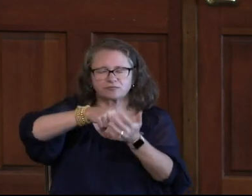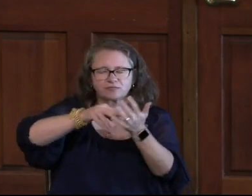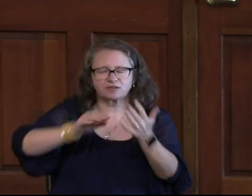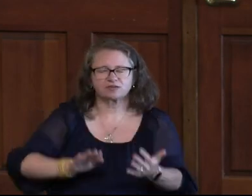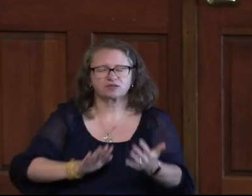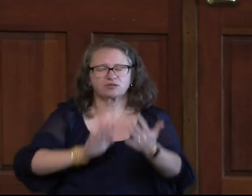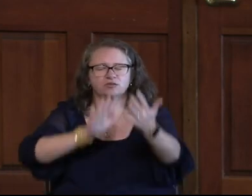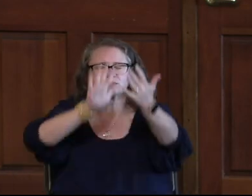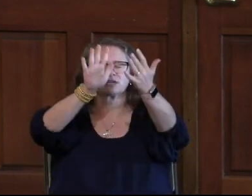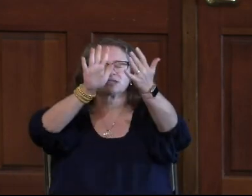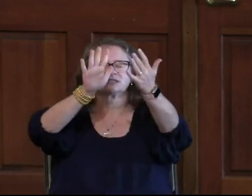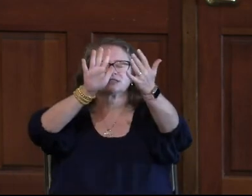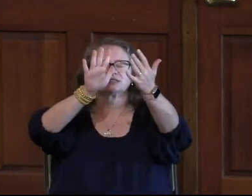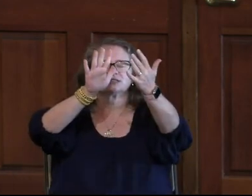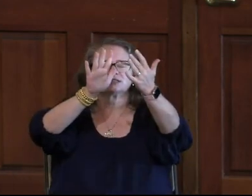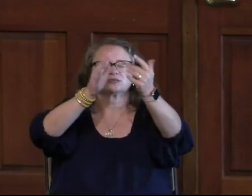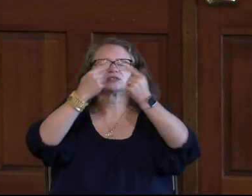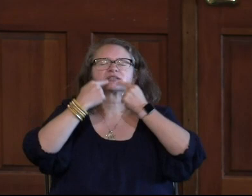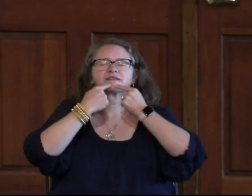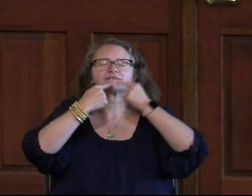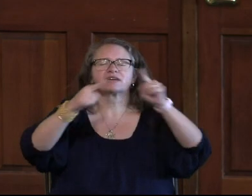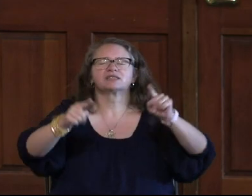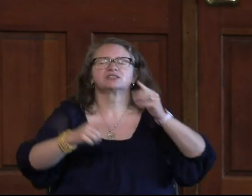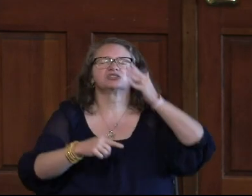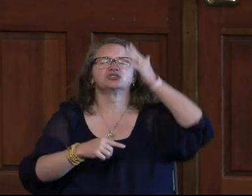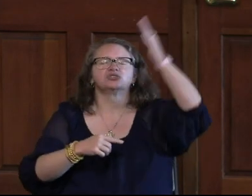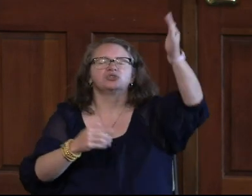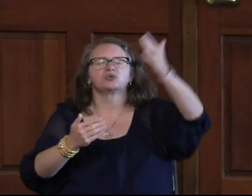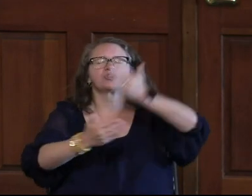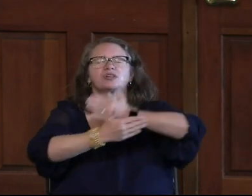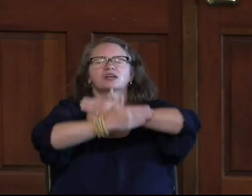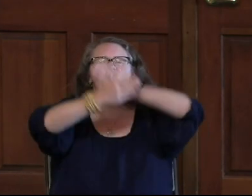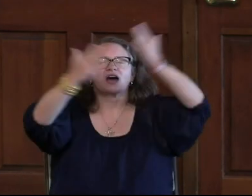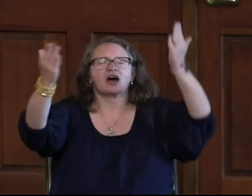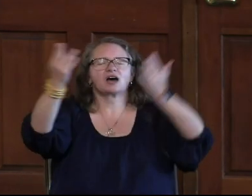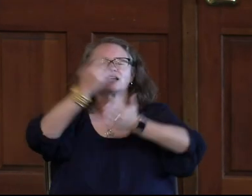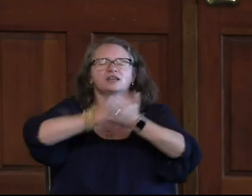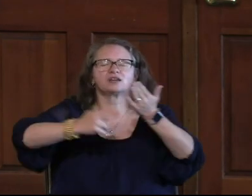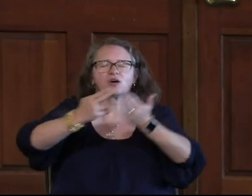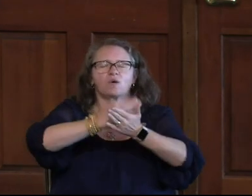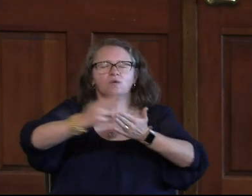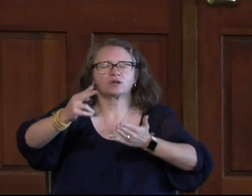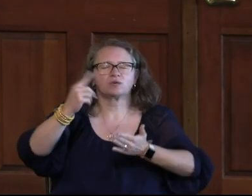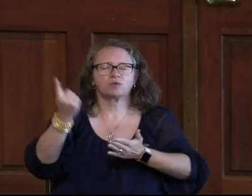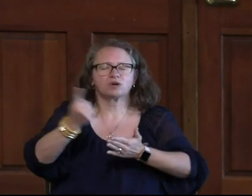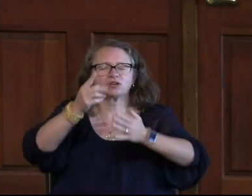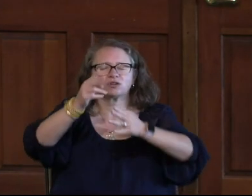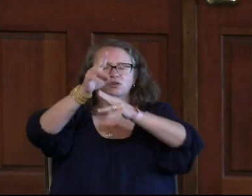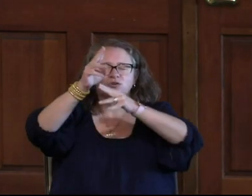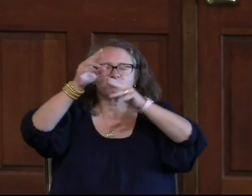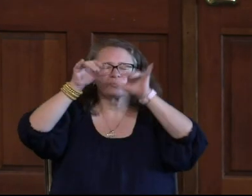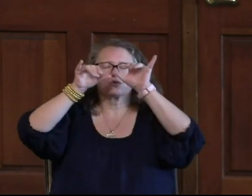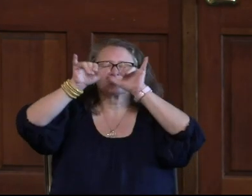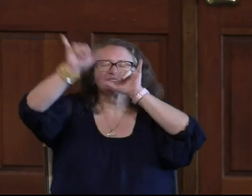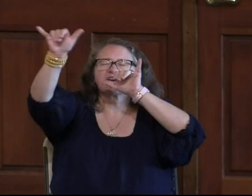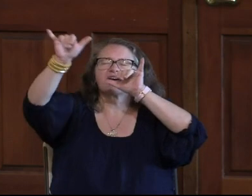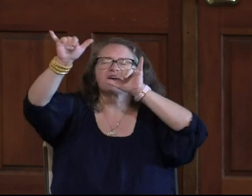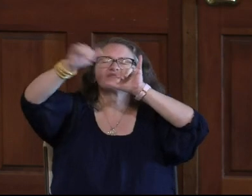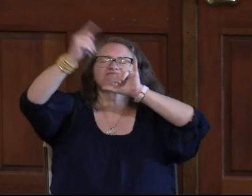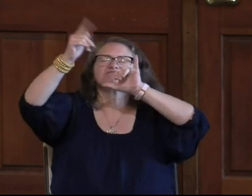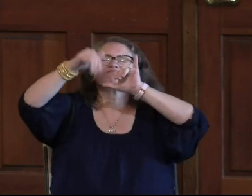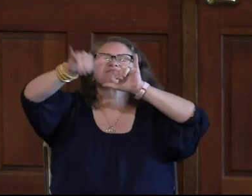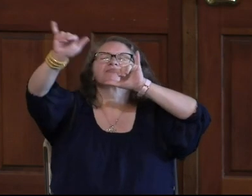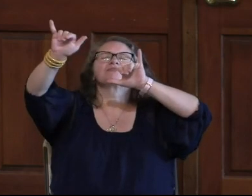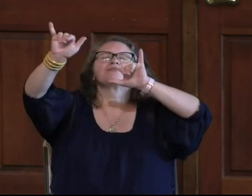your presence, we confess that you are the high and holy one. You inhabit eternity.